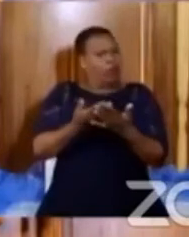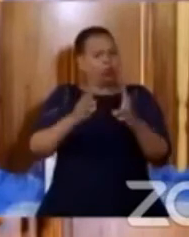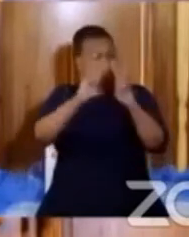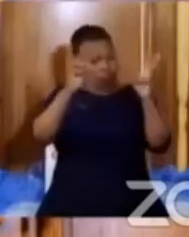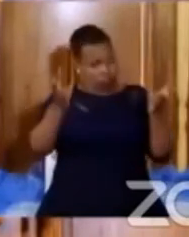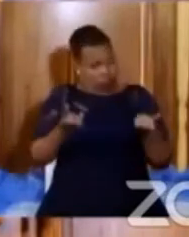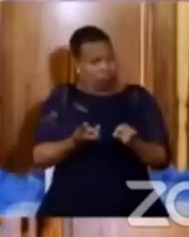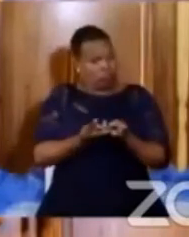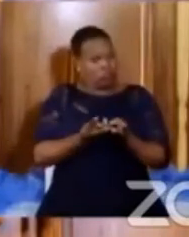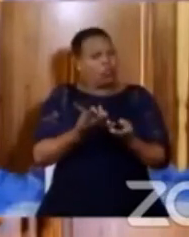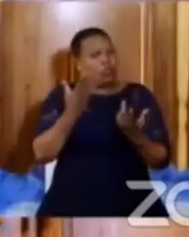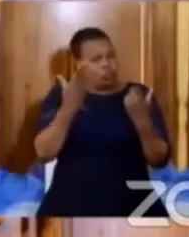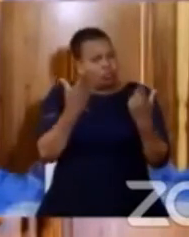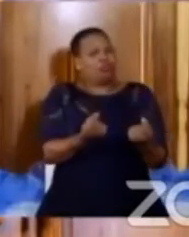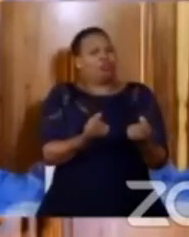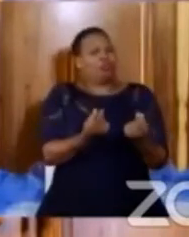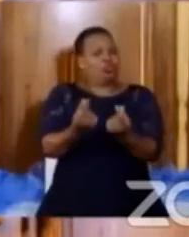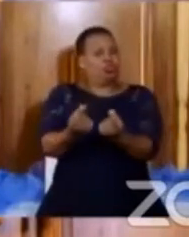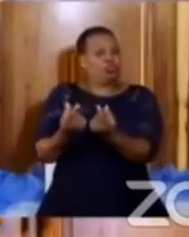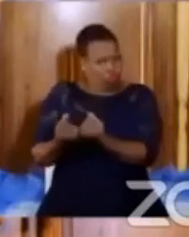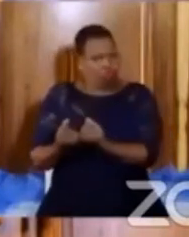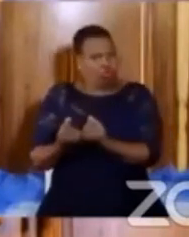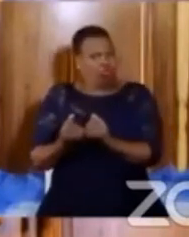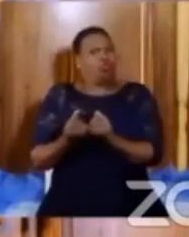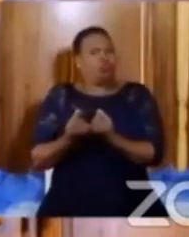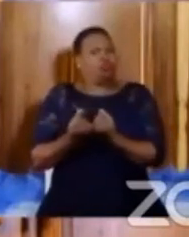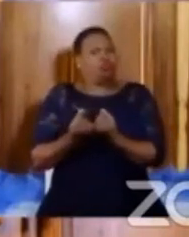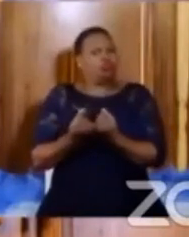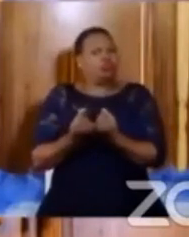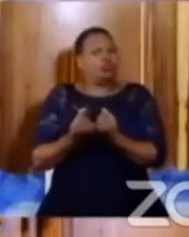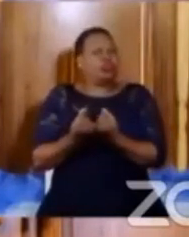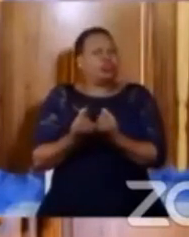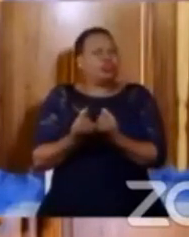Creating that so that it may happen right away on earth.